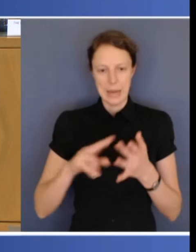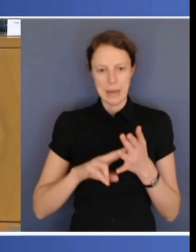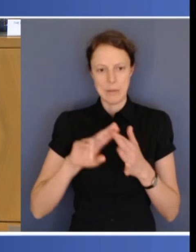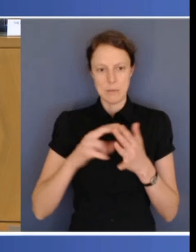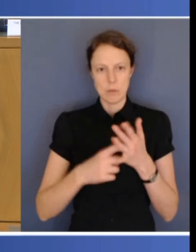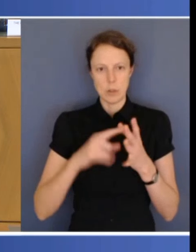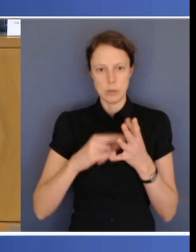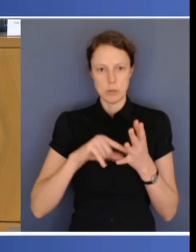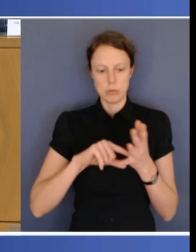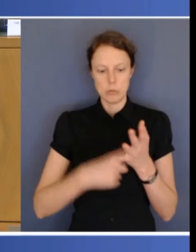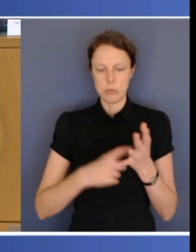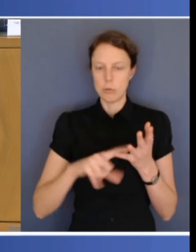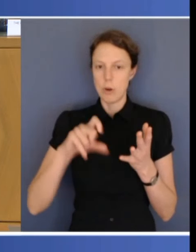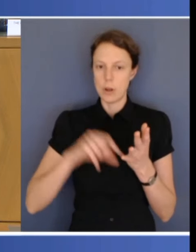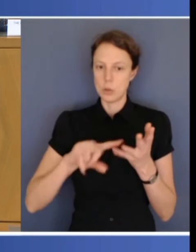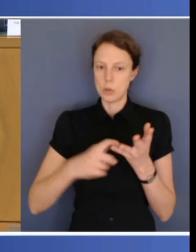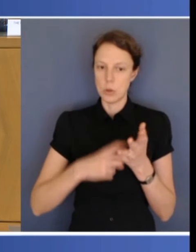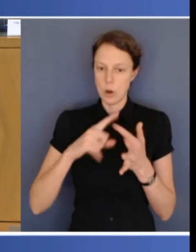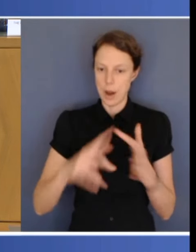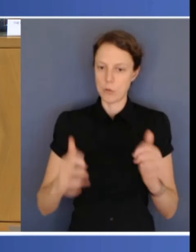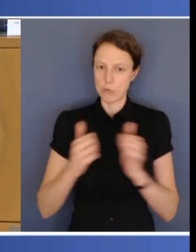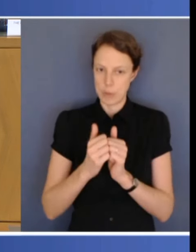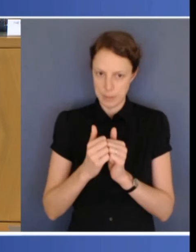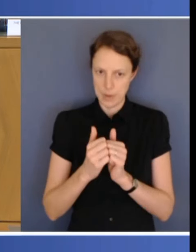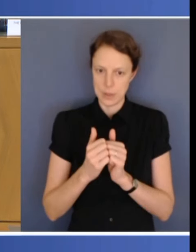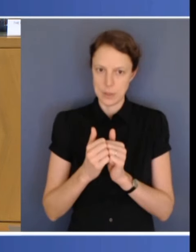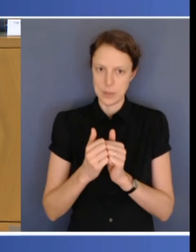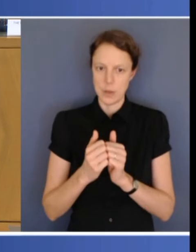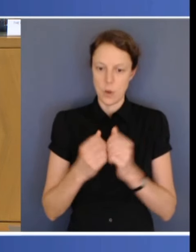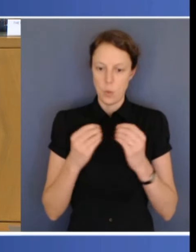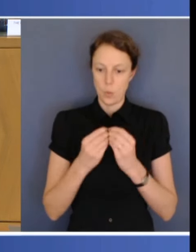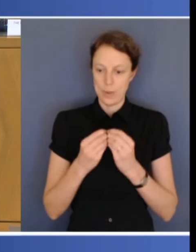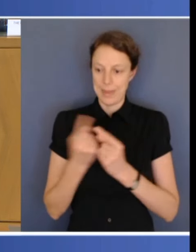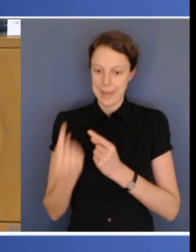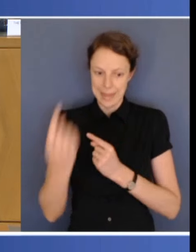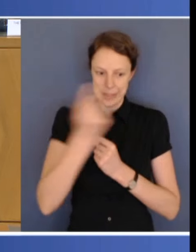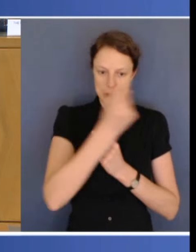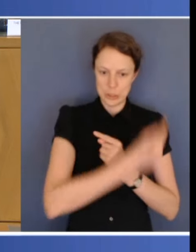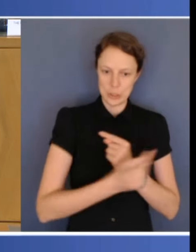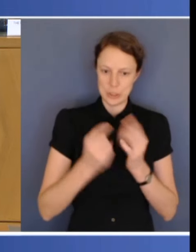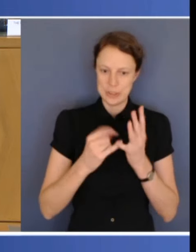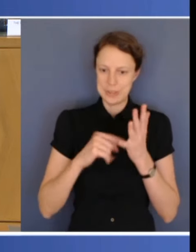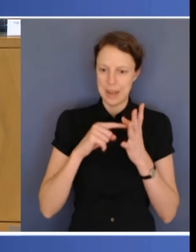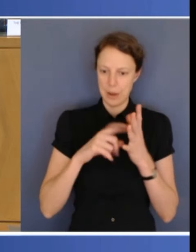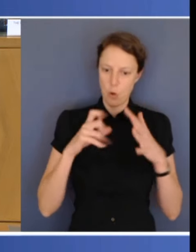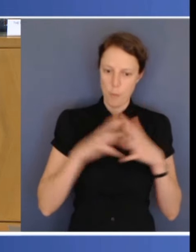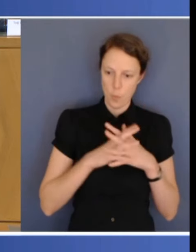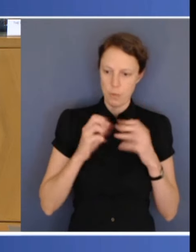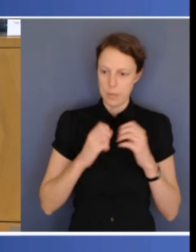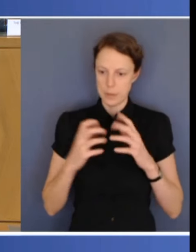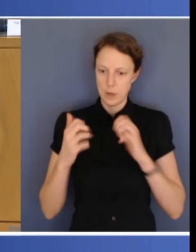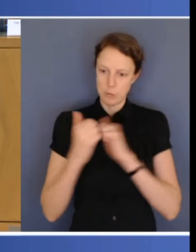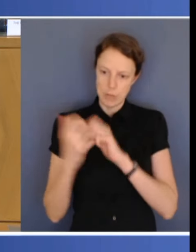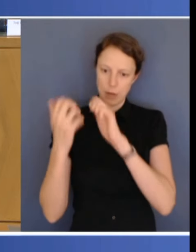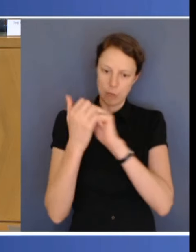between the Commonwealth and each of the states and territories. So, it did come up, and we've